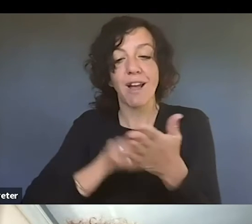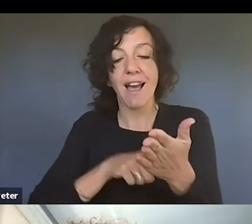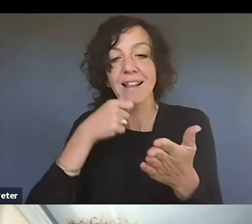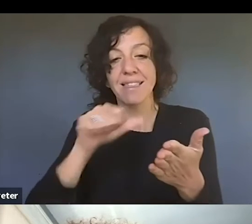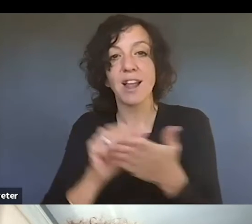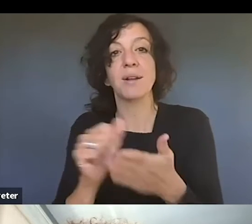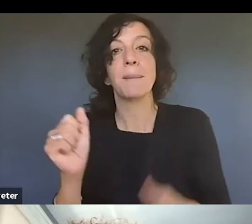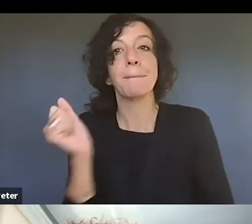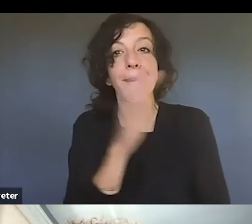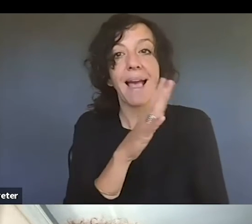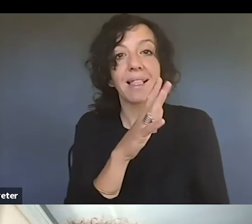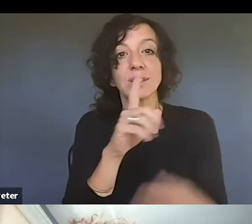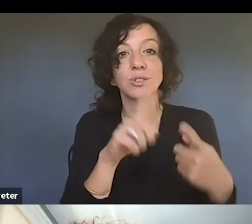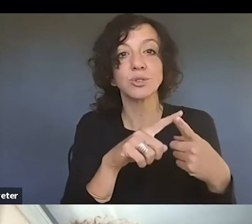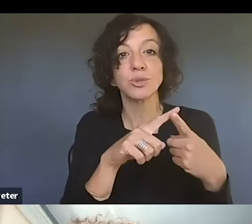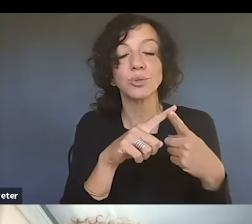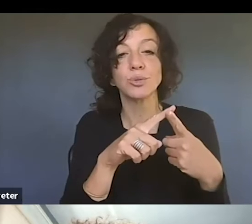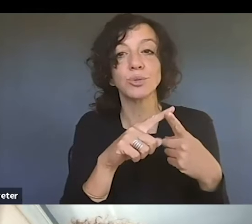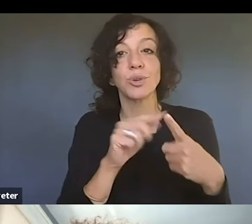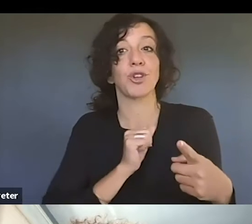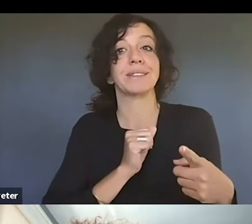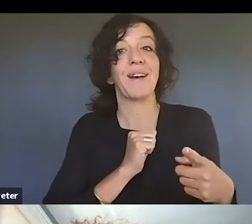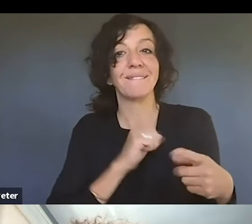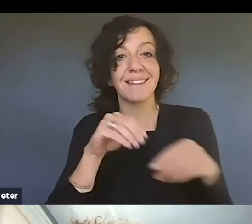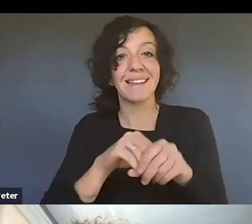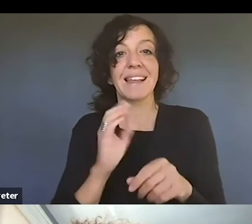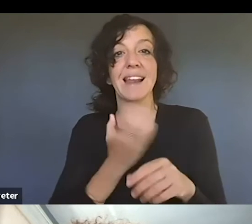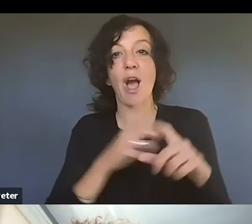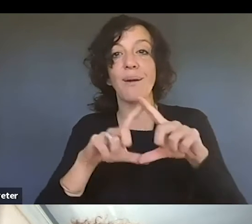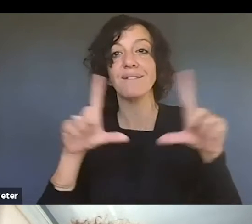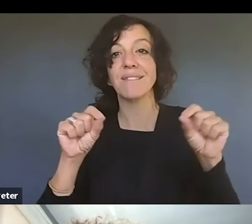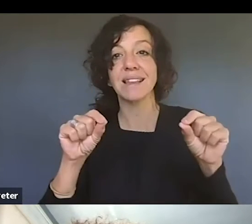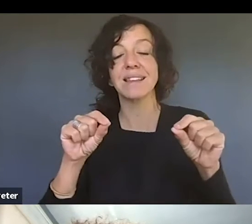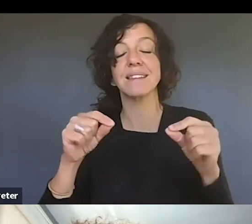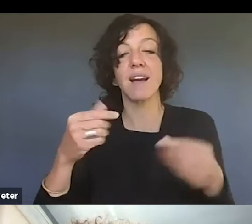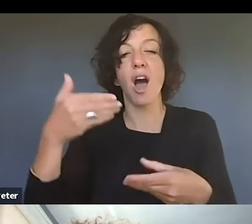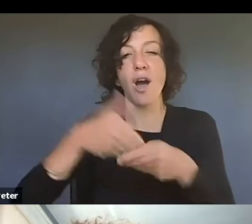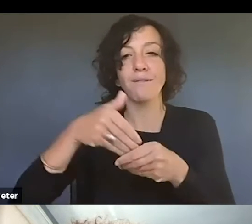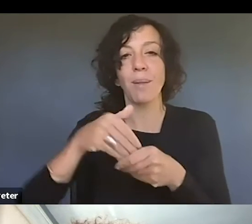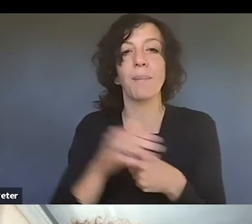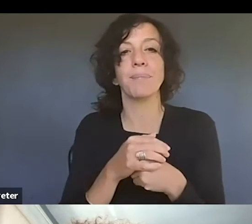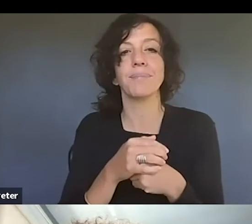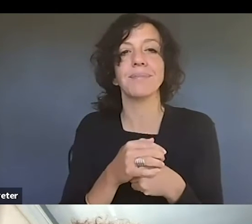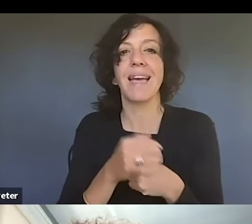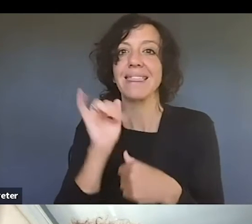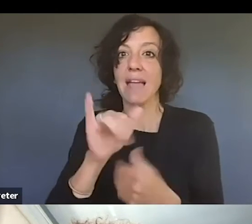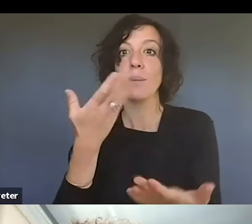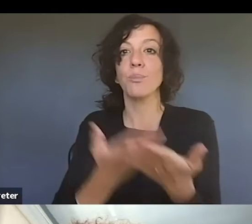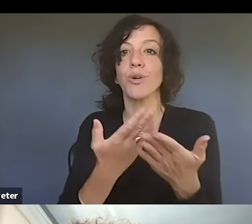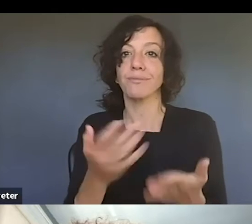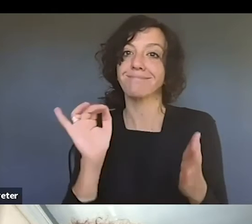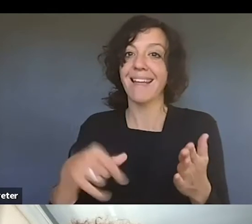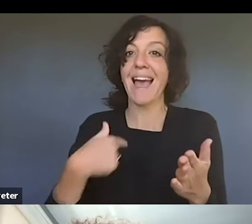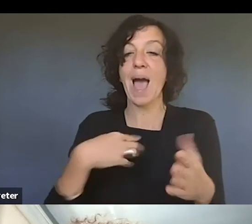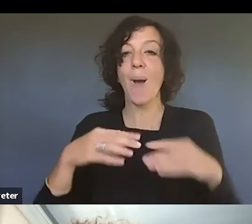You don't open it, you mail it to yourself. And that serves your sort of registration, so to speak, as proof that, you know, you're the copyright